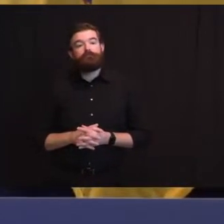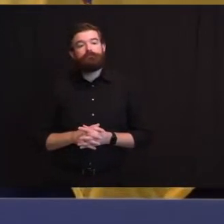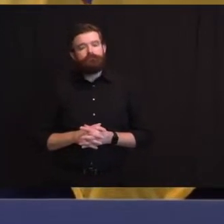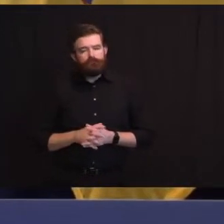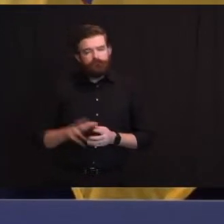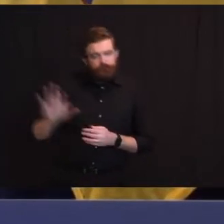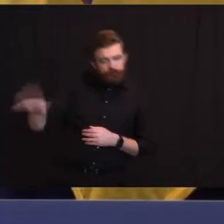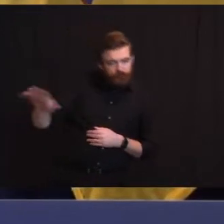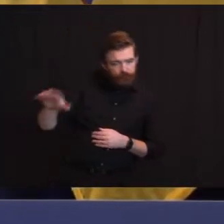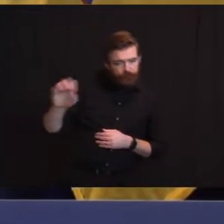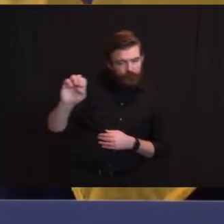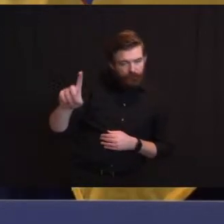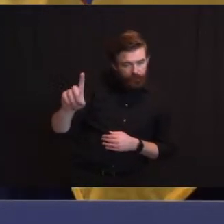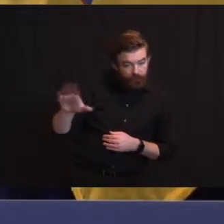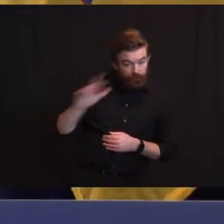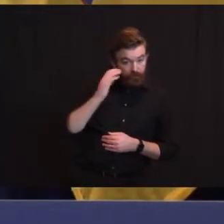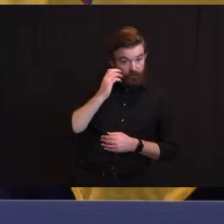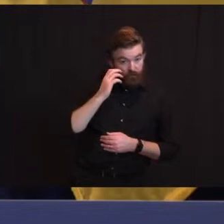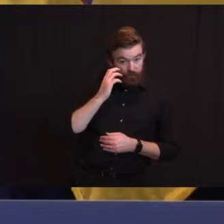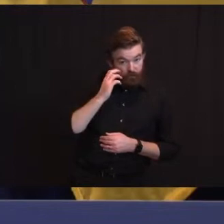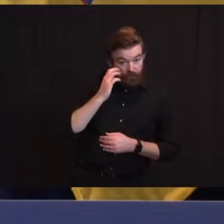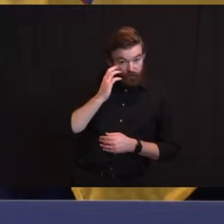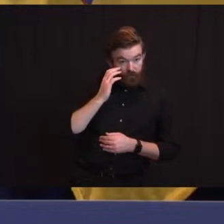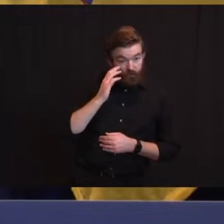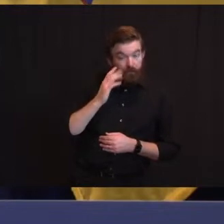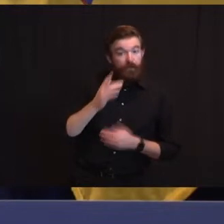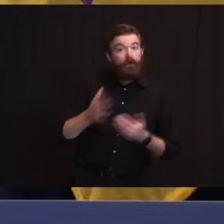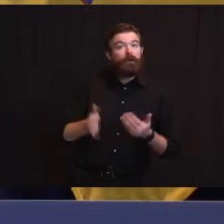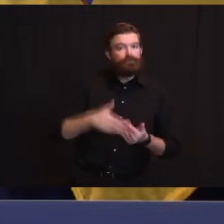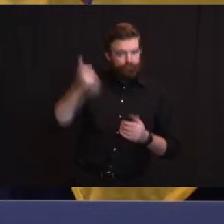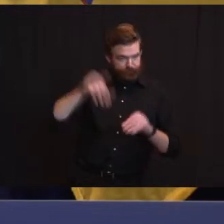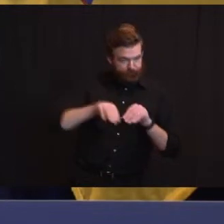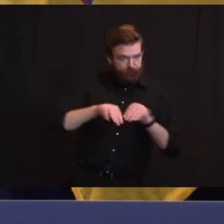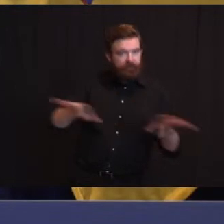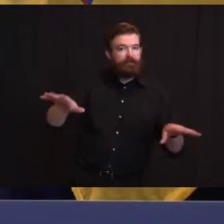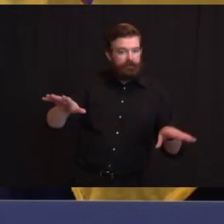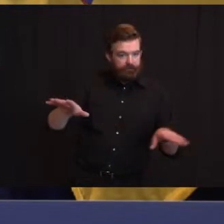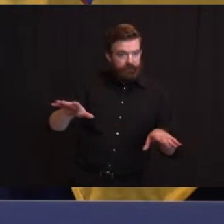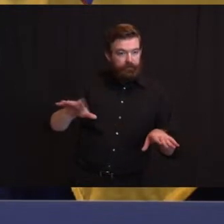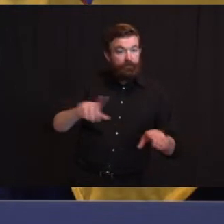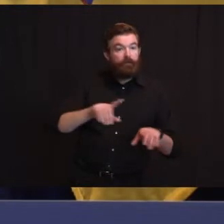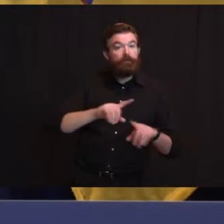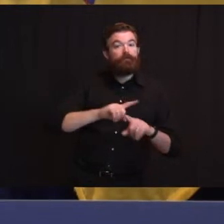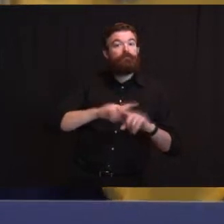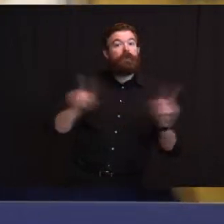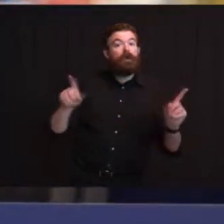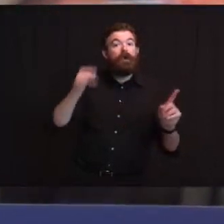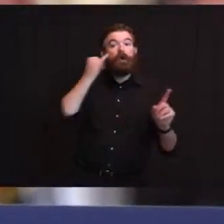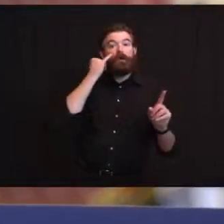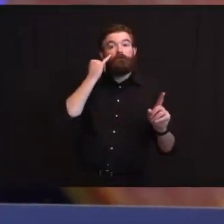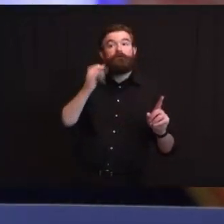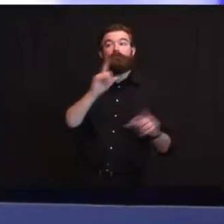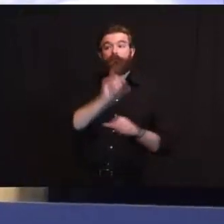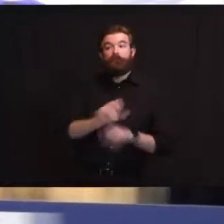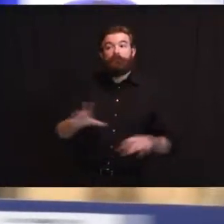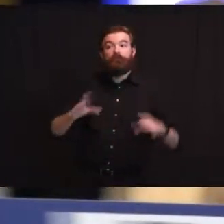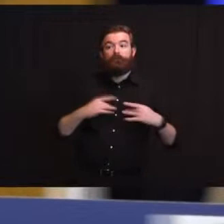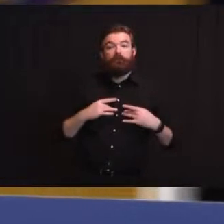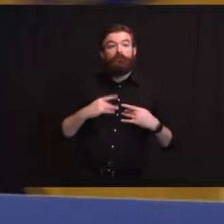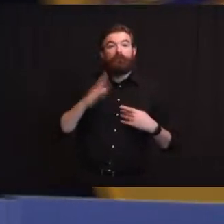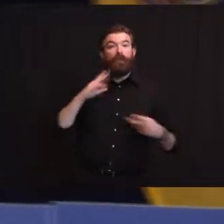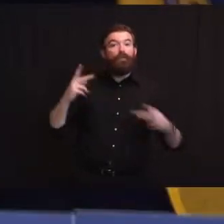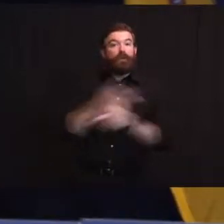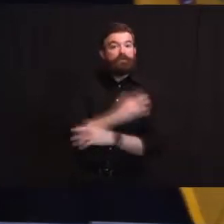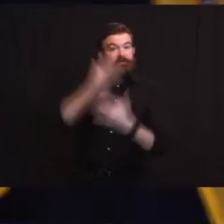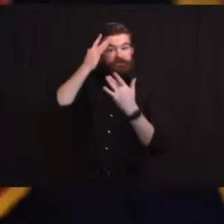necessarily more severity in reaction is that a fair assessment that's certainly what we're hearing now and it's very